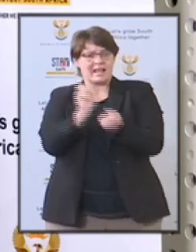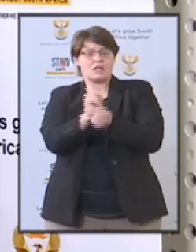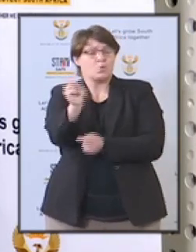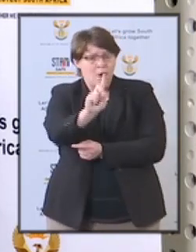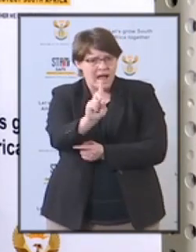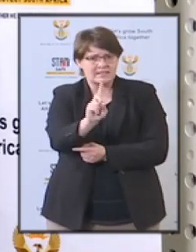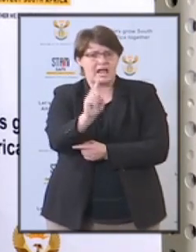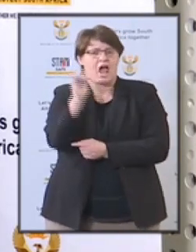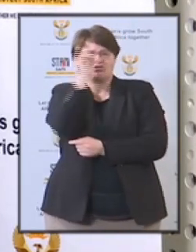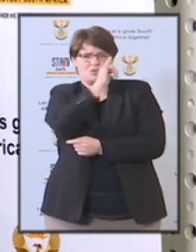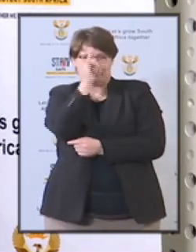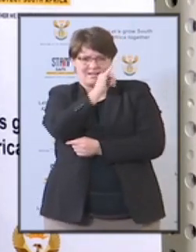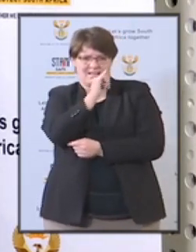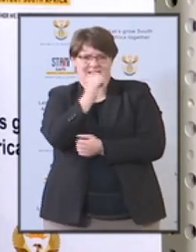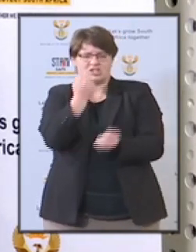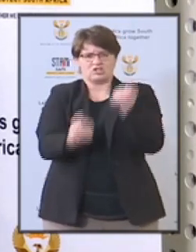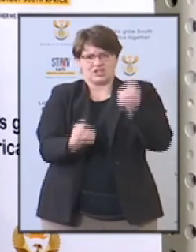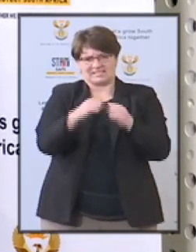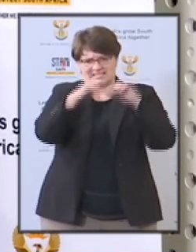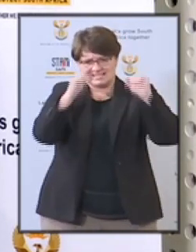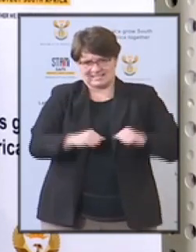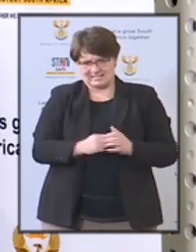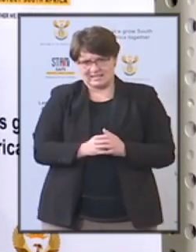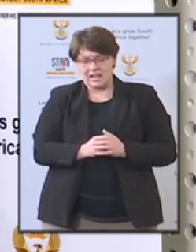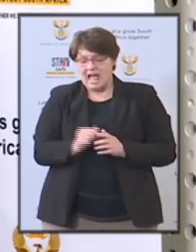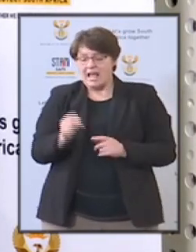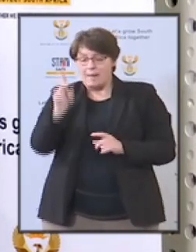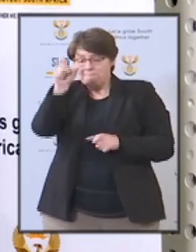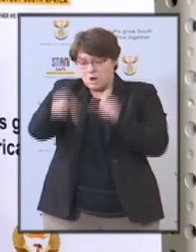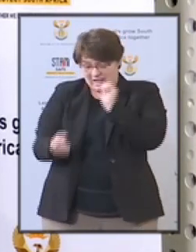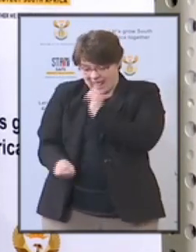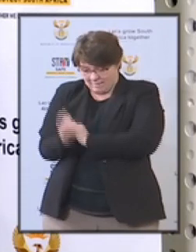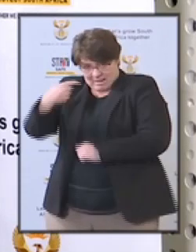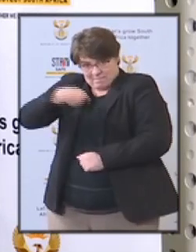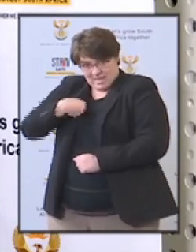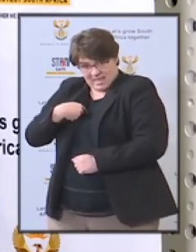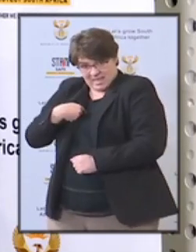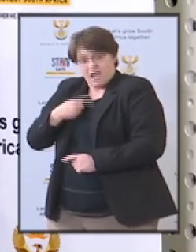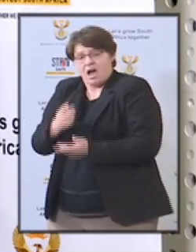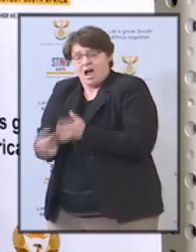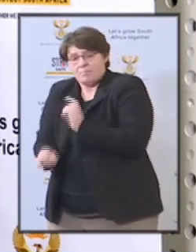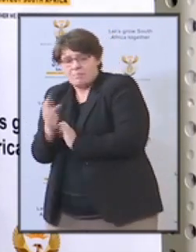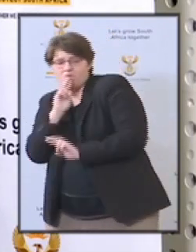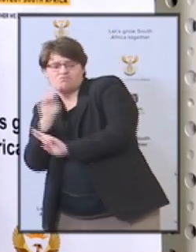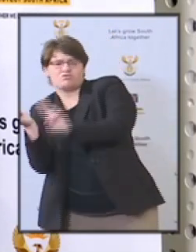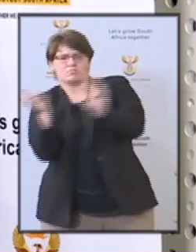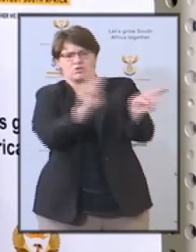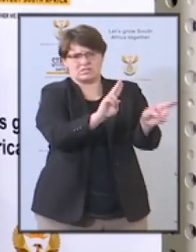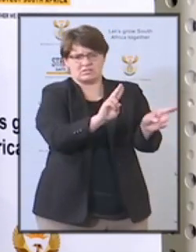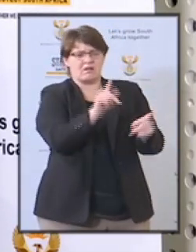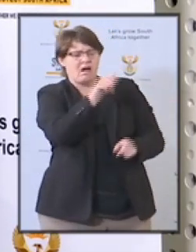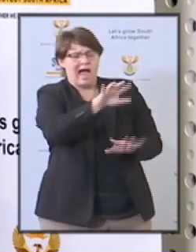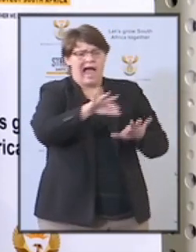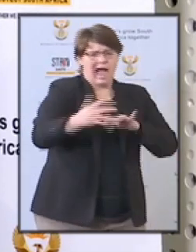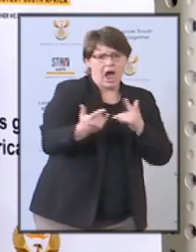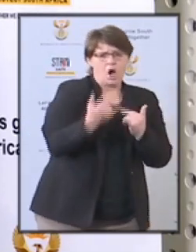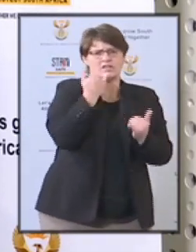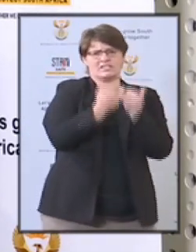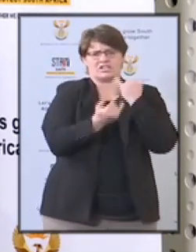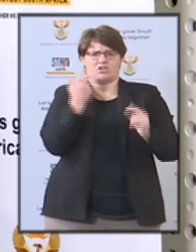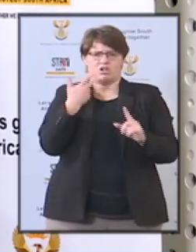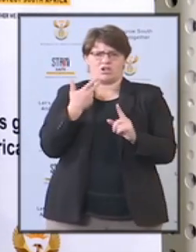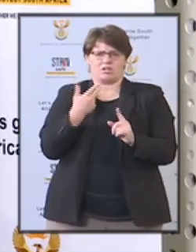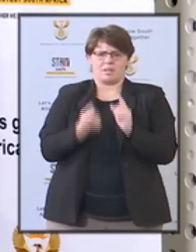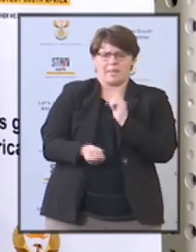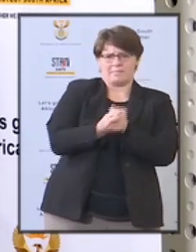amendments provide a victim-centered response in the criminal justice system in respect of sexual offenses. It tightens bailes